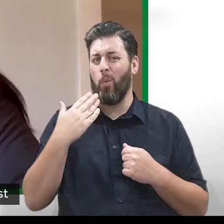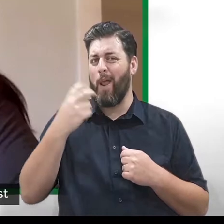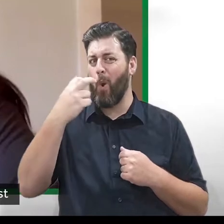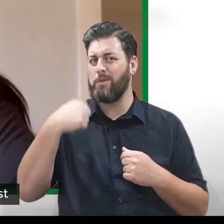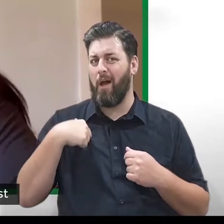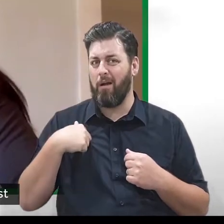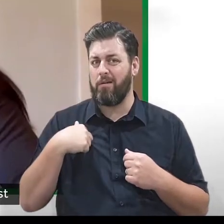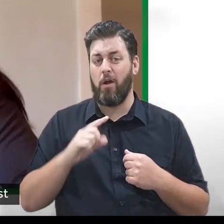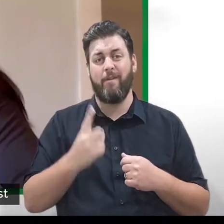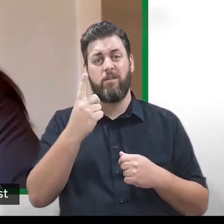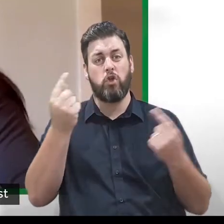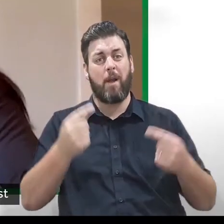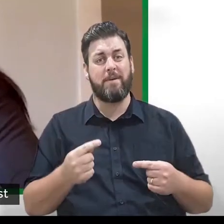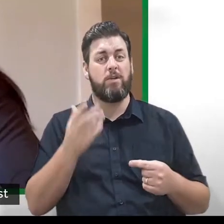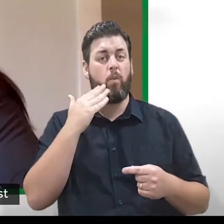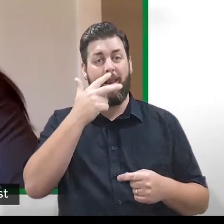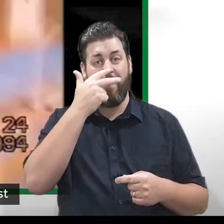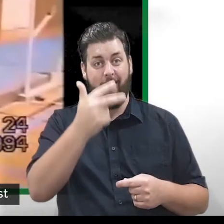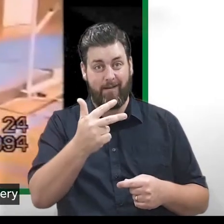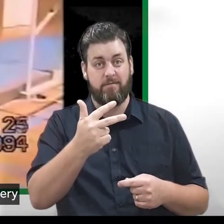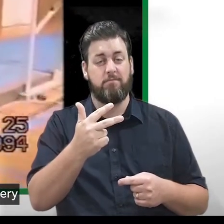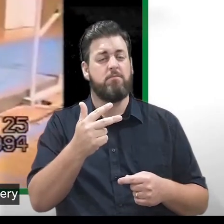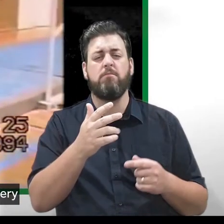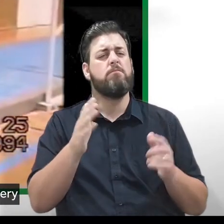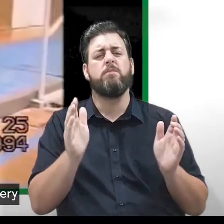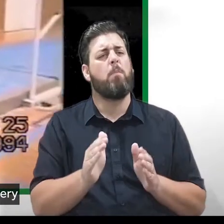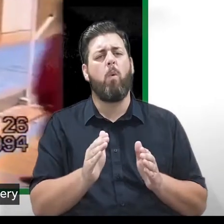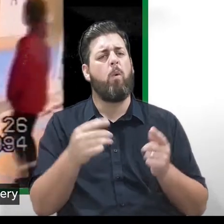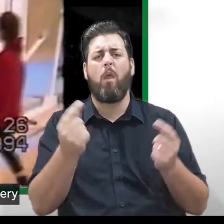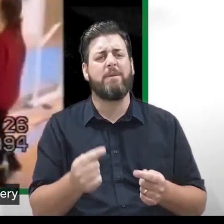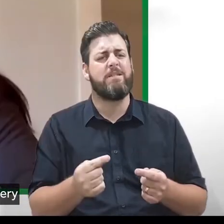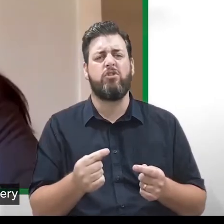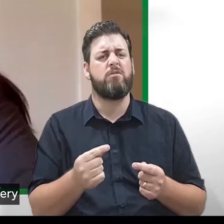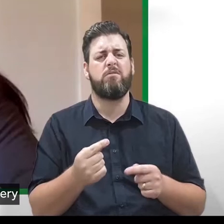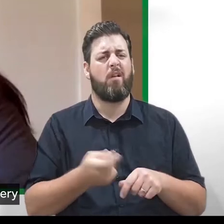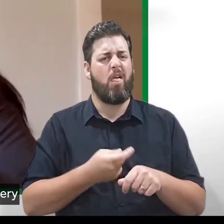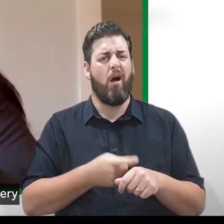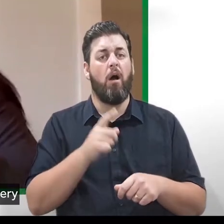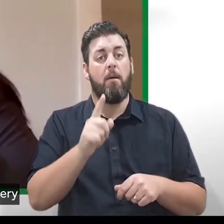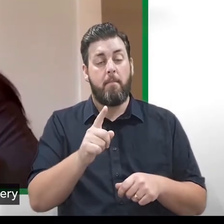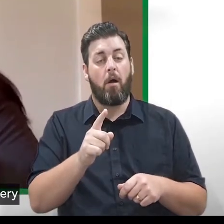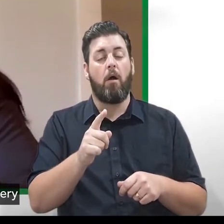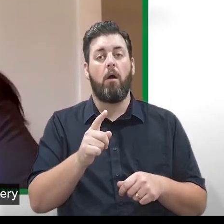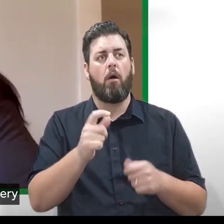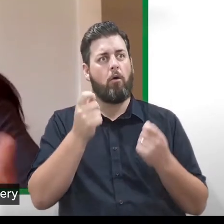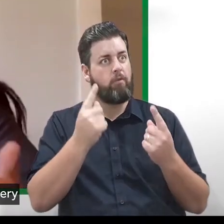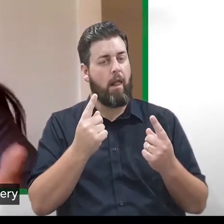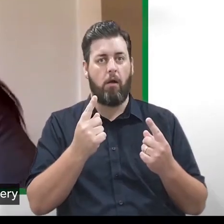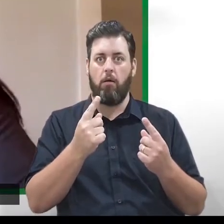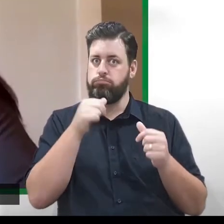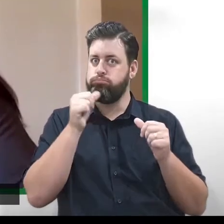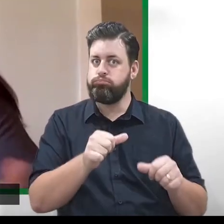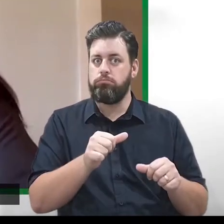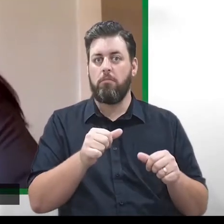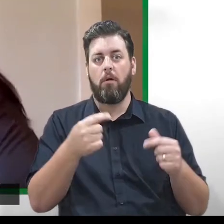competition when I was eight years old. It was just a small competition, but I suddenly found that I loved it. I was always